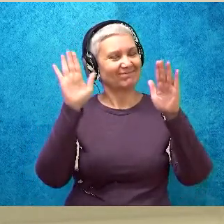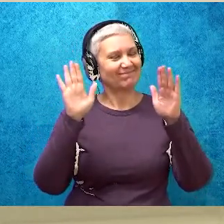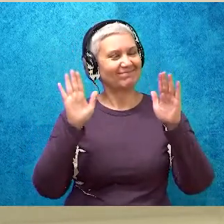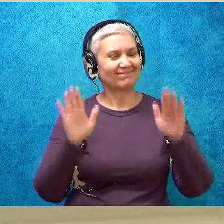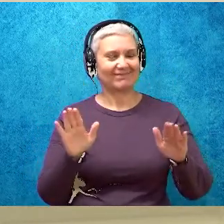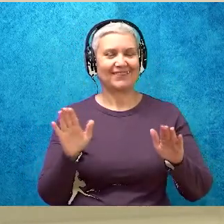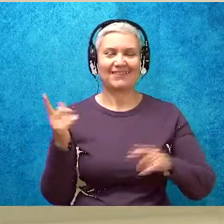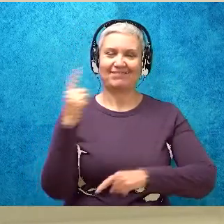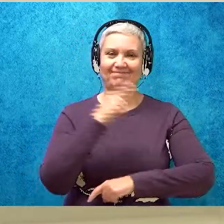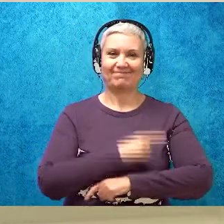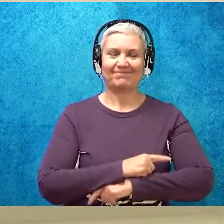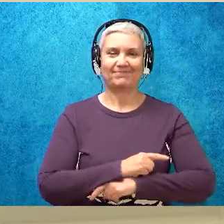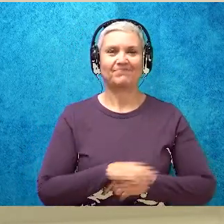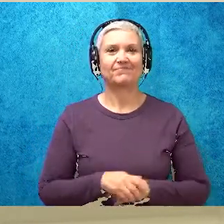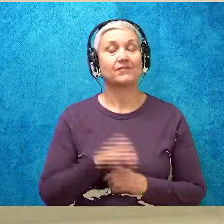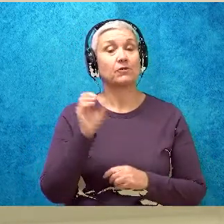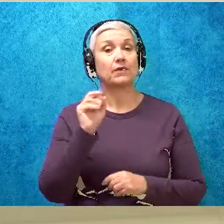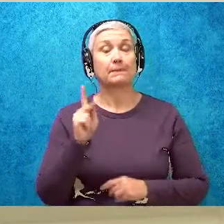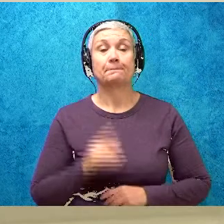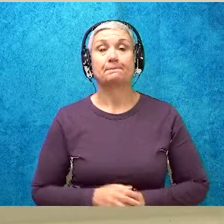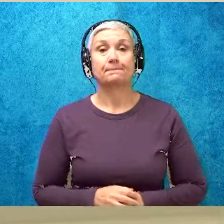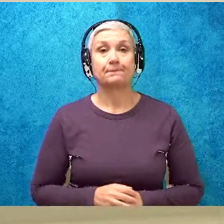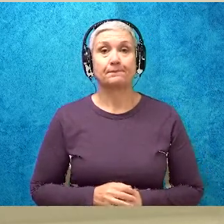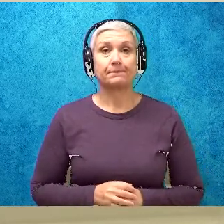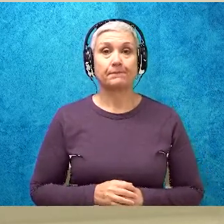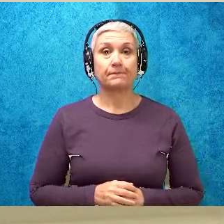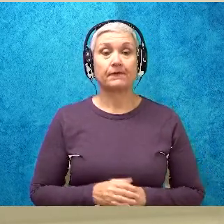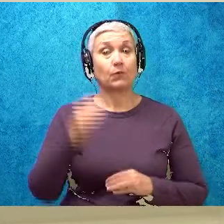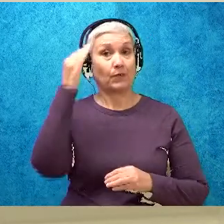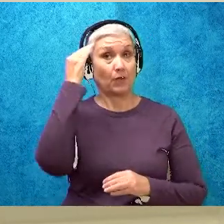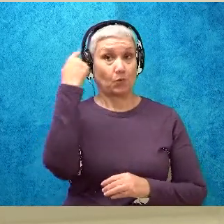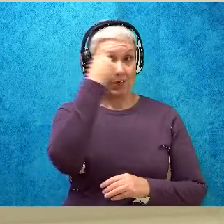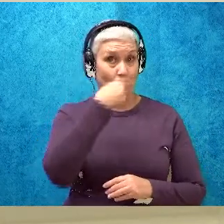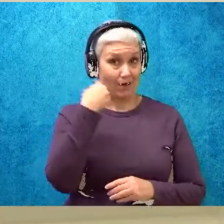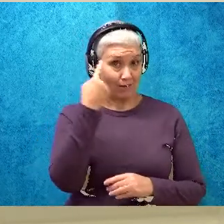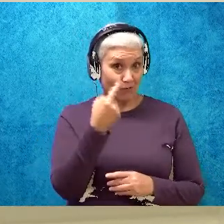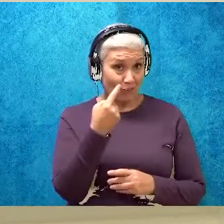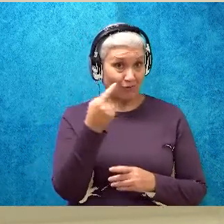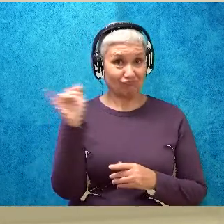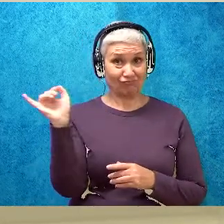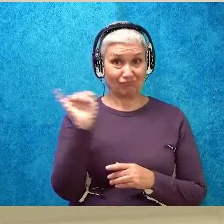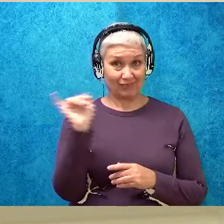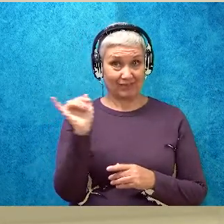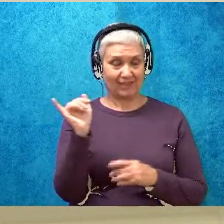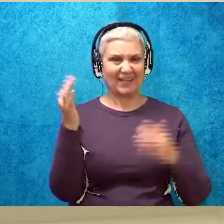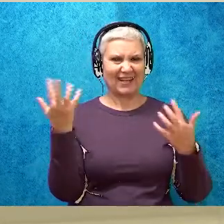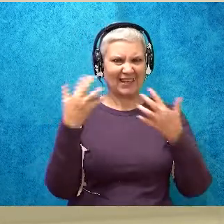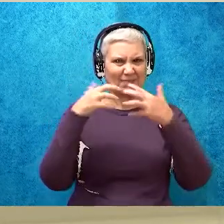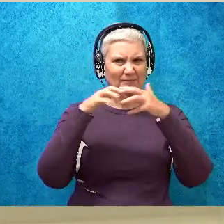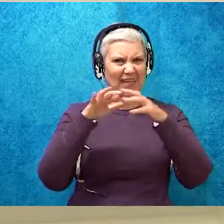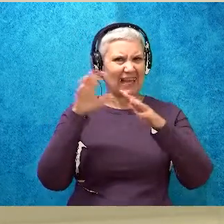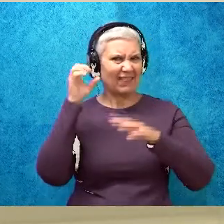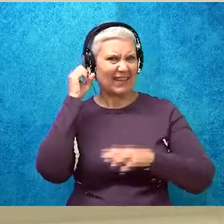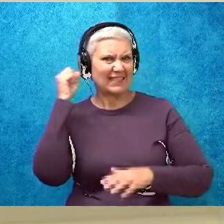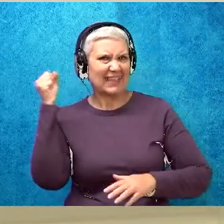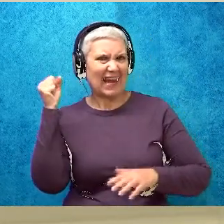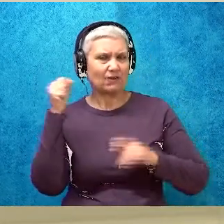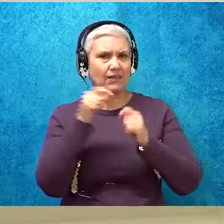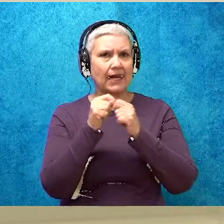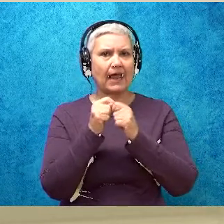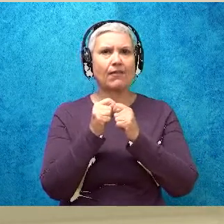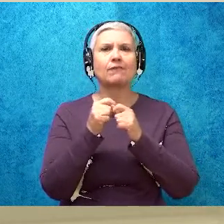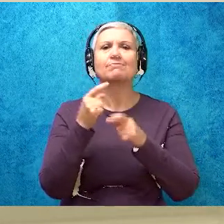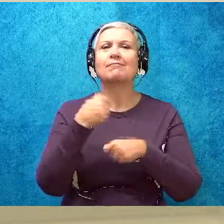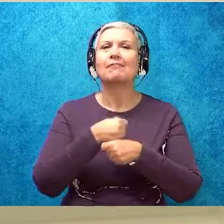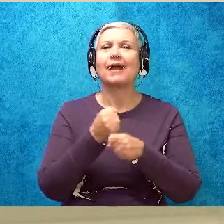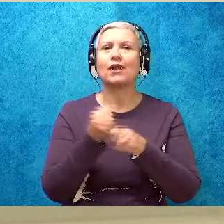today. Okay. So, we know what it looks like. Let's try to blend some sounds and make some words with